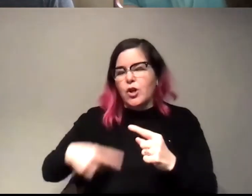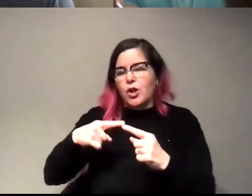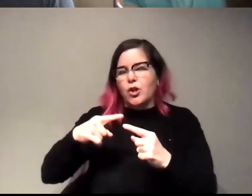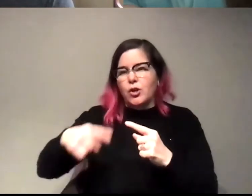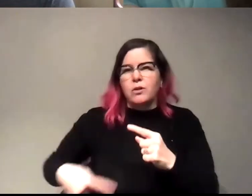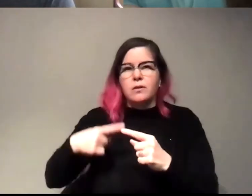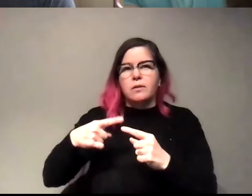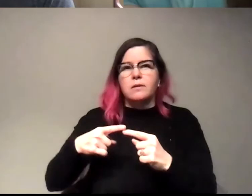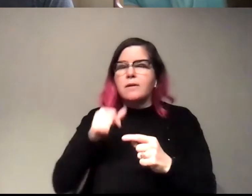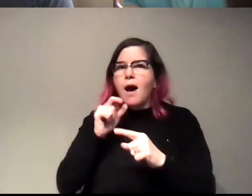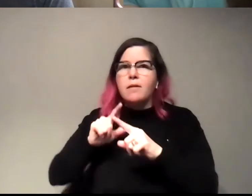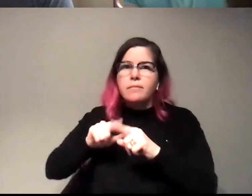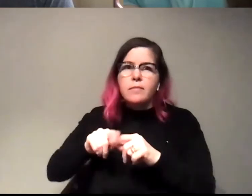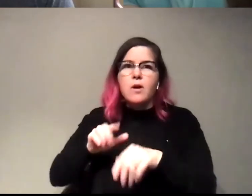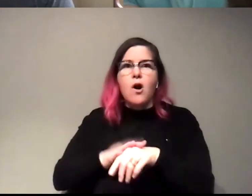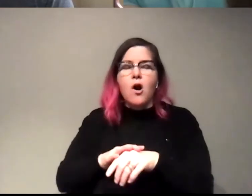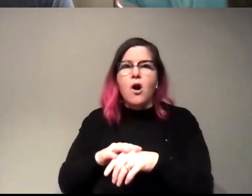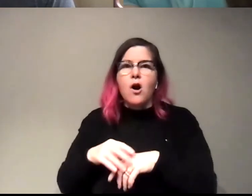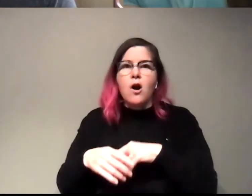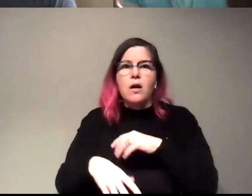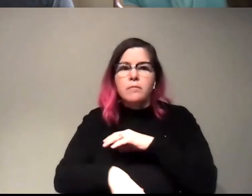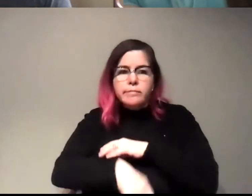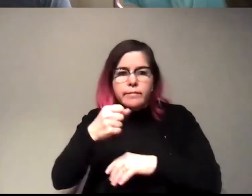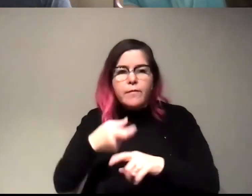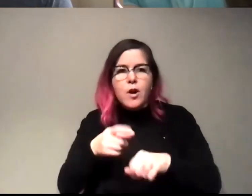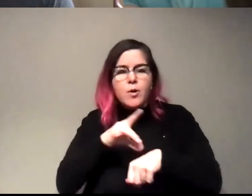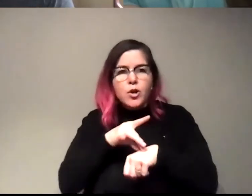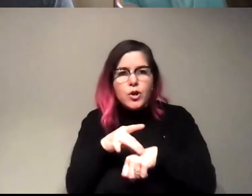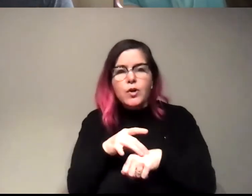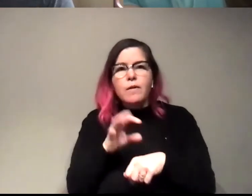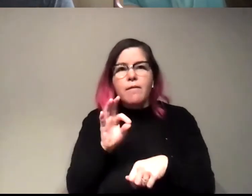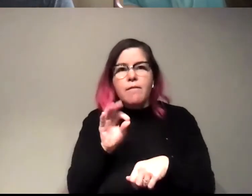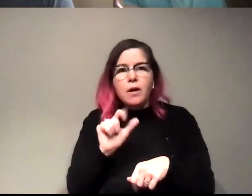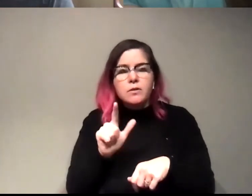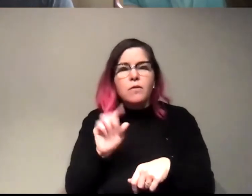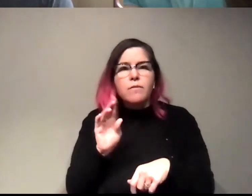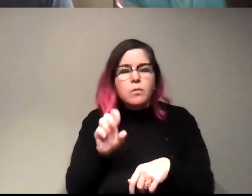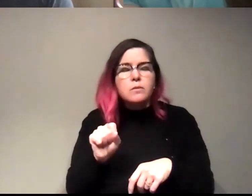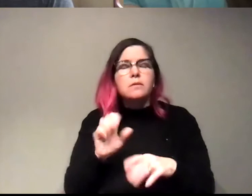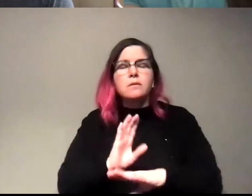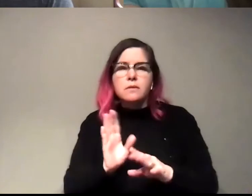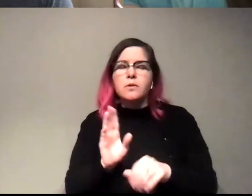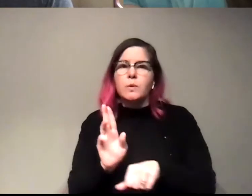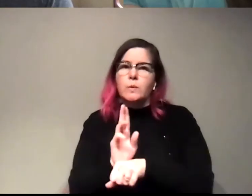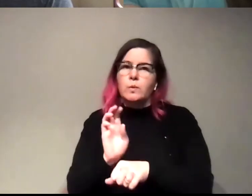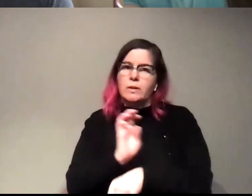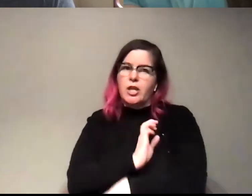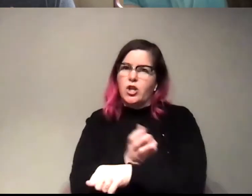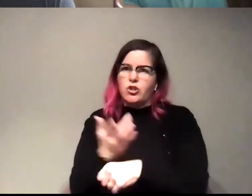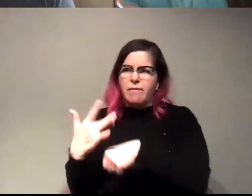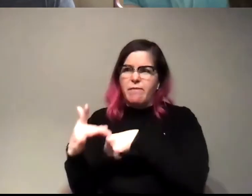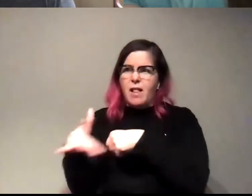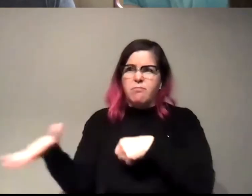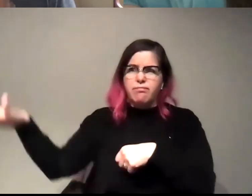relying so much on extraction from the earth, but rather just using energy that's freely available from the